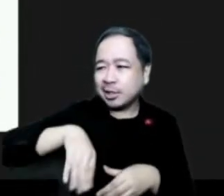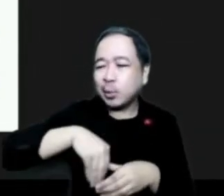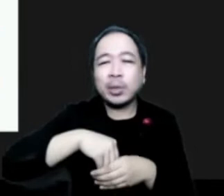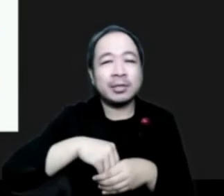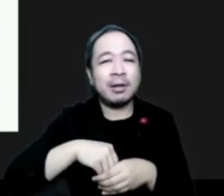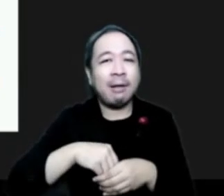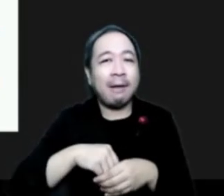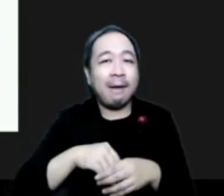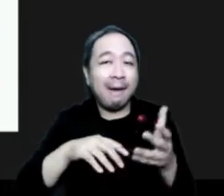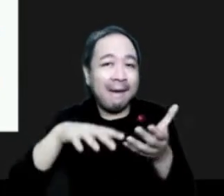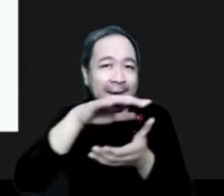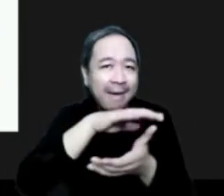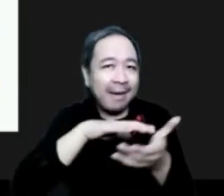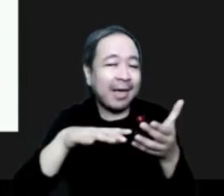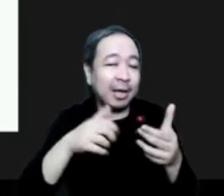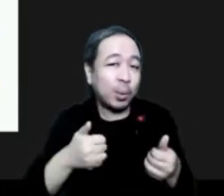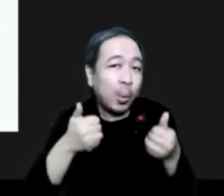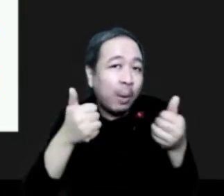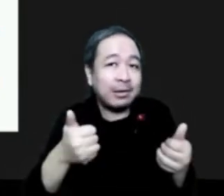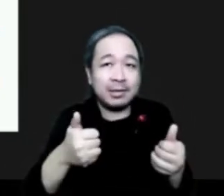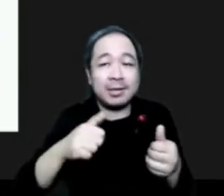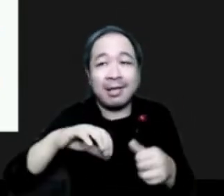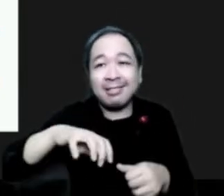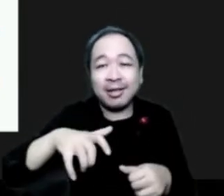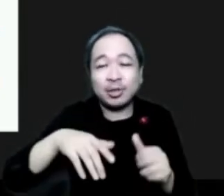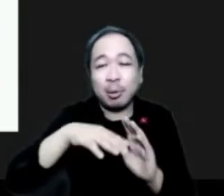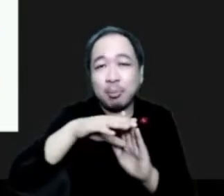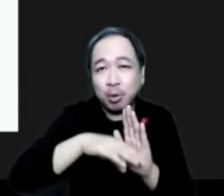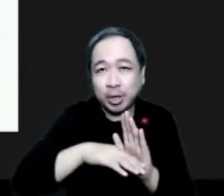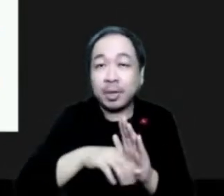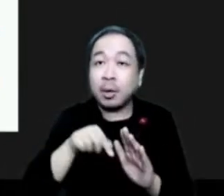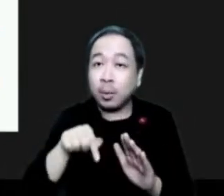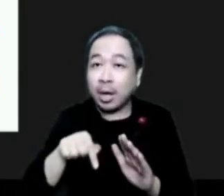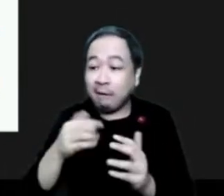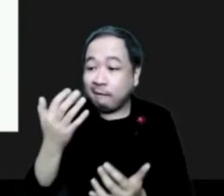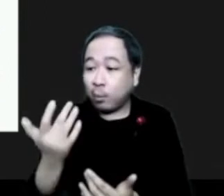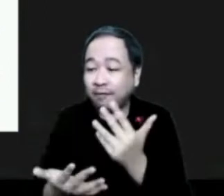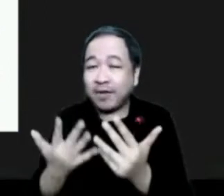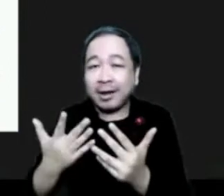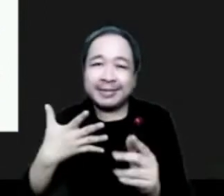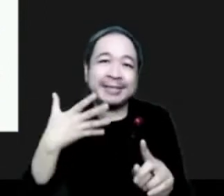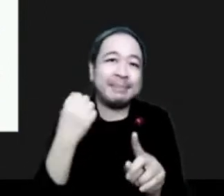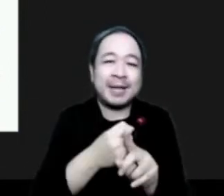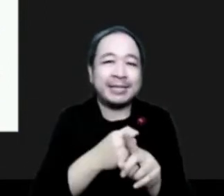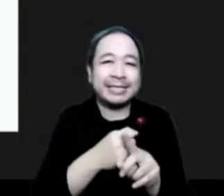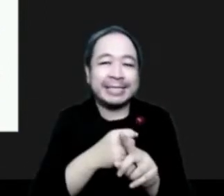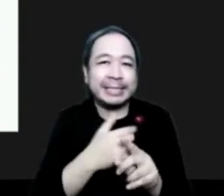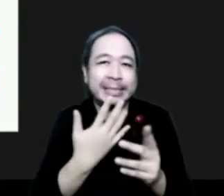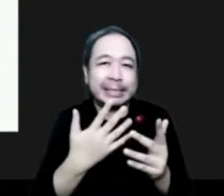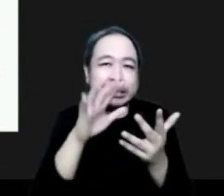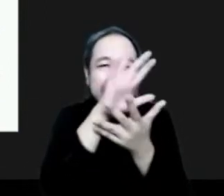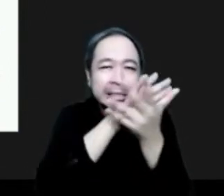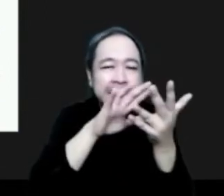wildfires are the predominant source of the pollution during summertime. In the western parts of states, in Canada, this is the principal